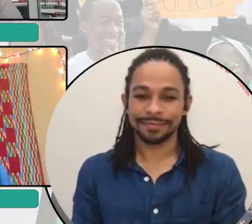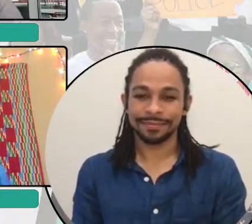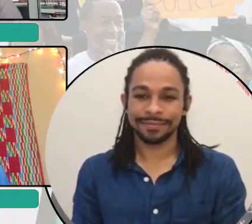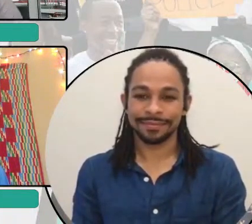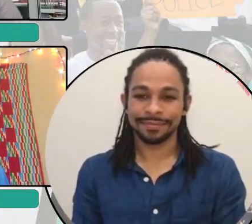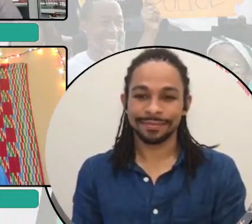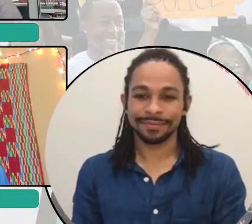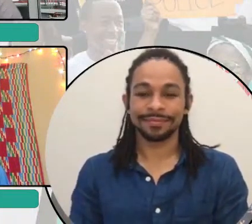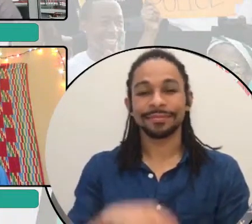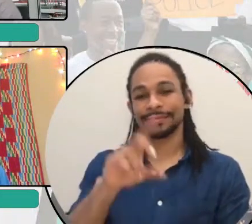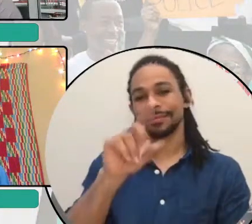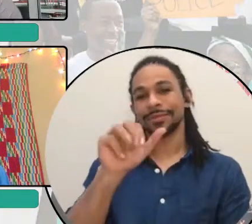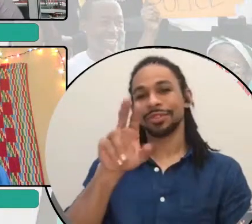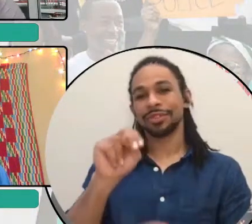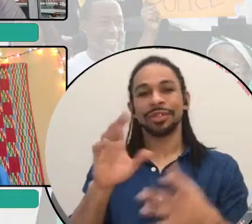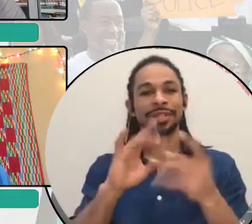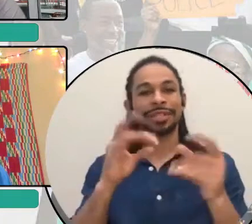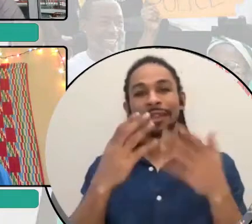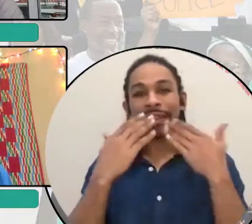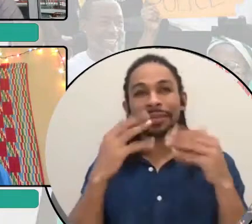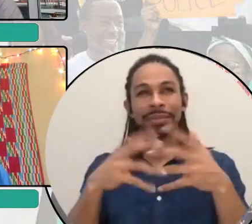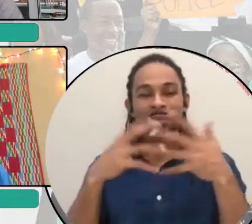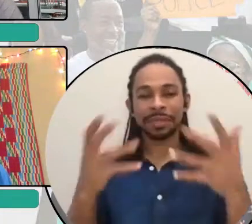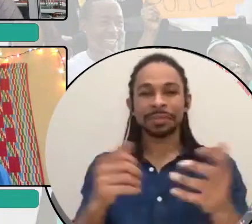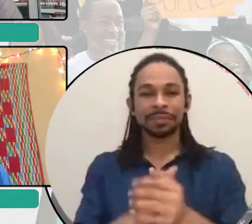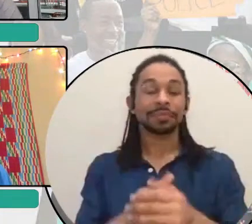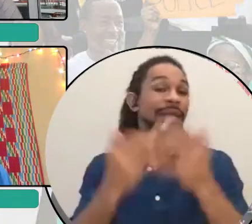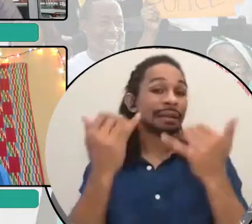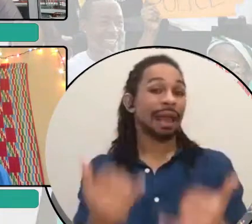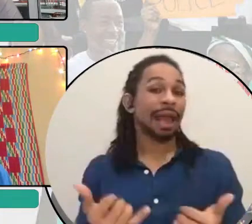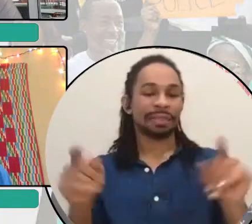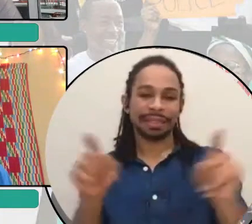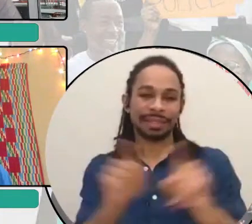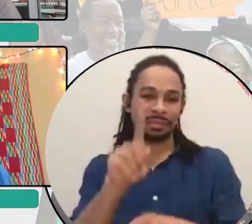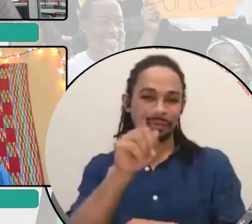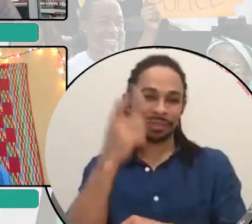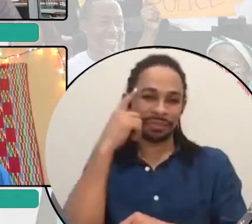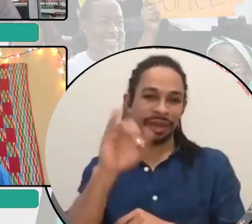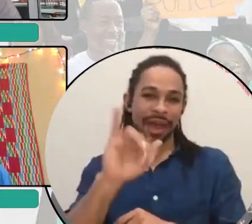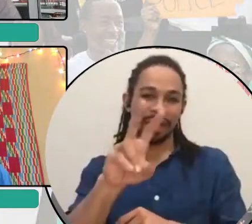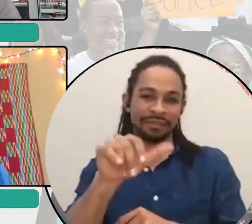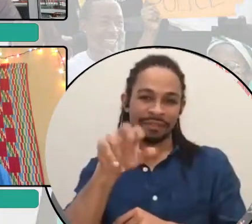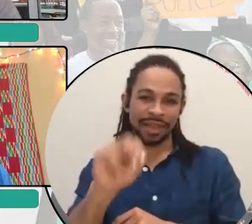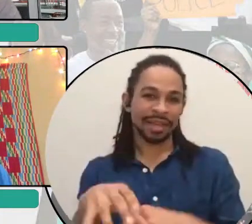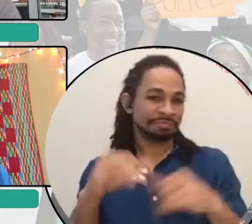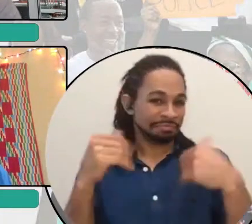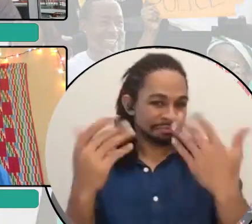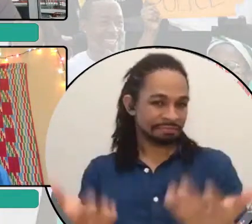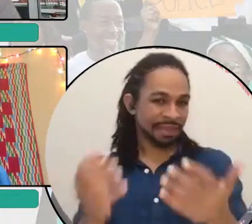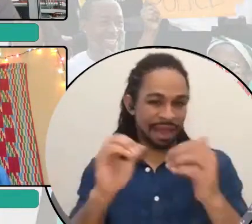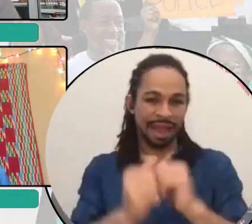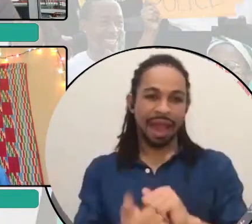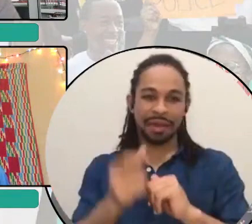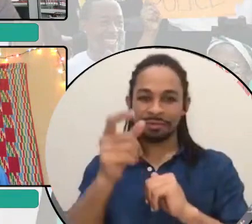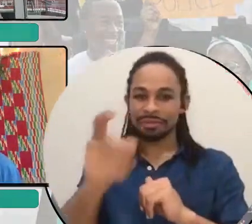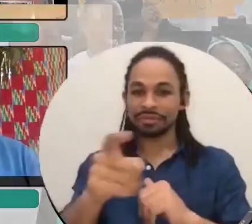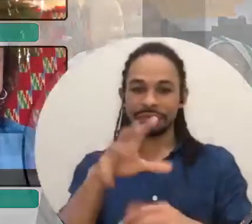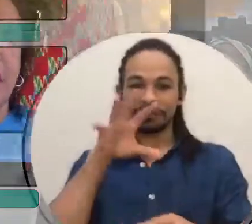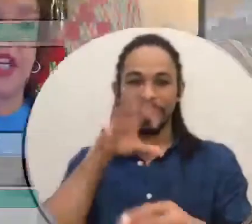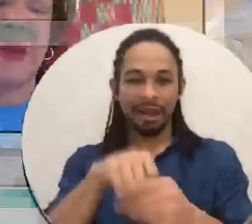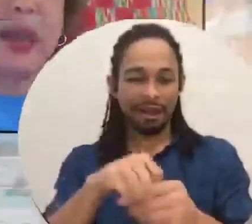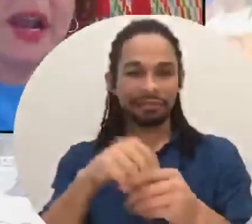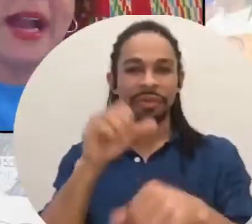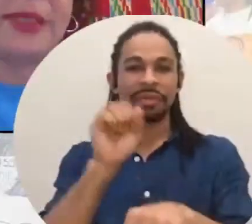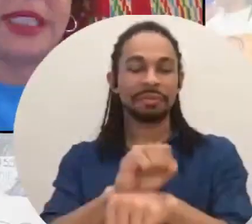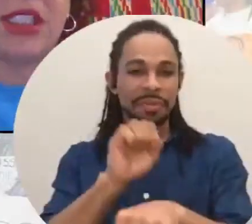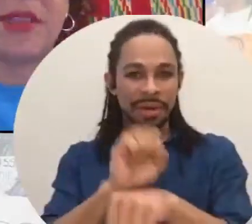Thank you very much. And now the same question for you, Ivan. How are you, um, involved in working